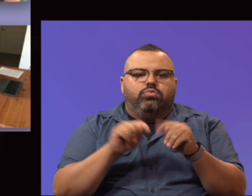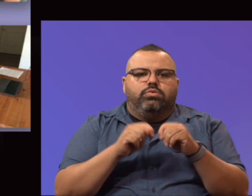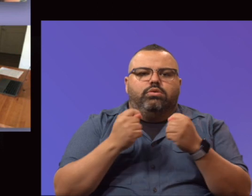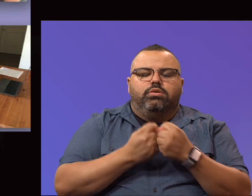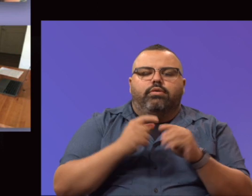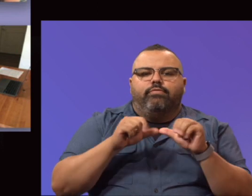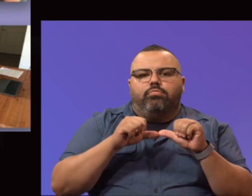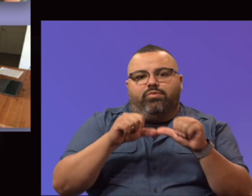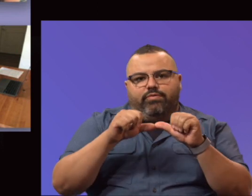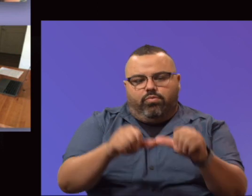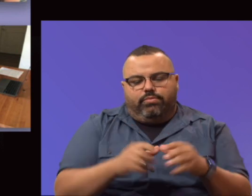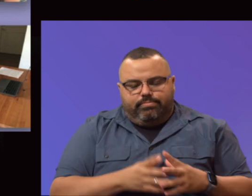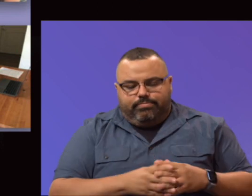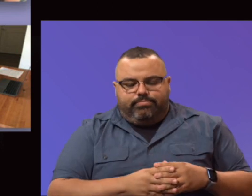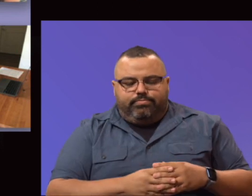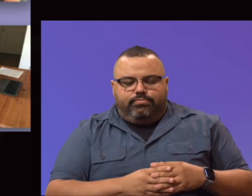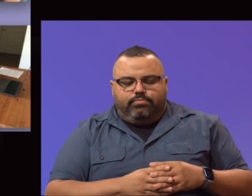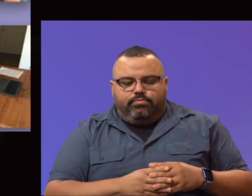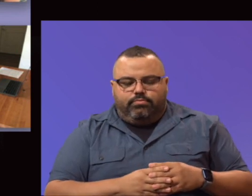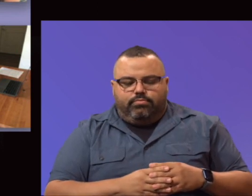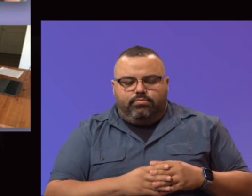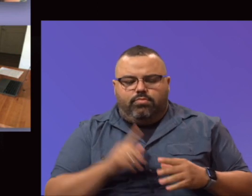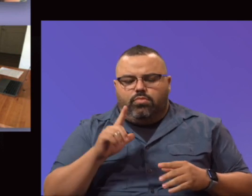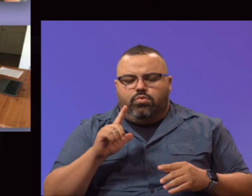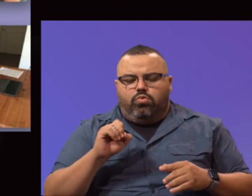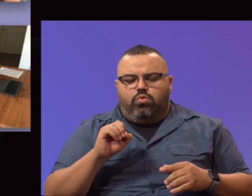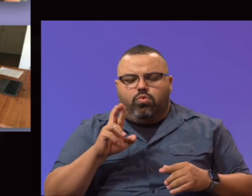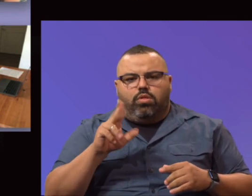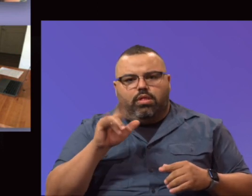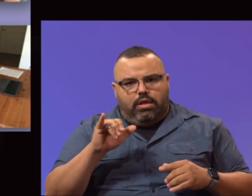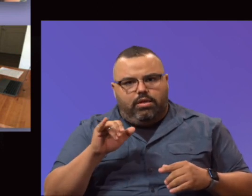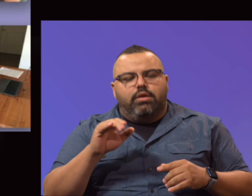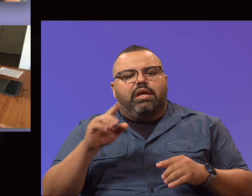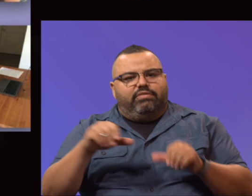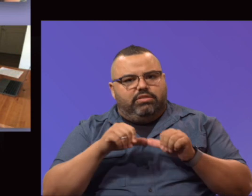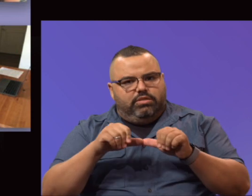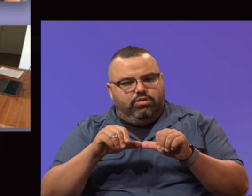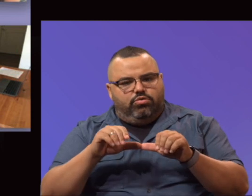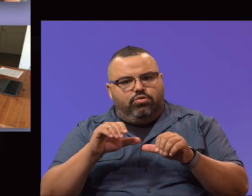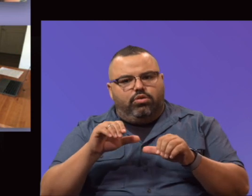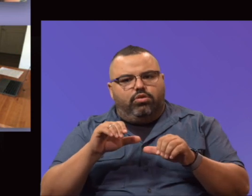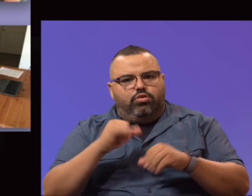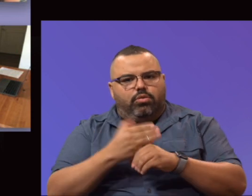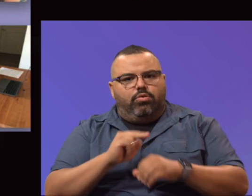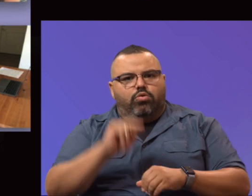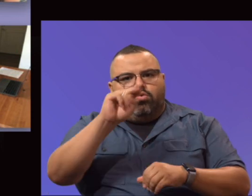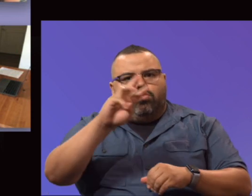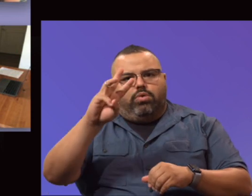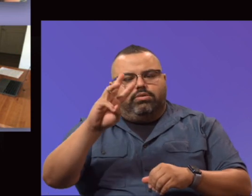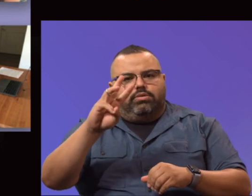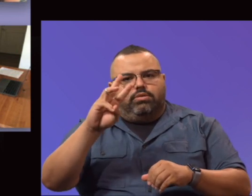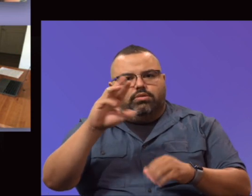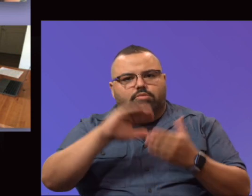for moving forward. So So Leigh Ambriz and her team have done a great job of continuing the Northwest Community Library